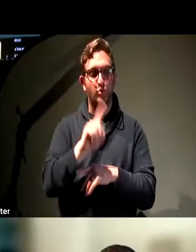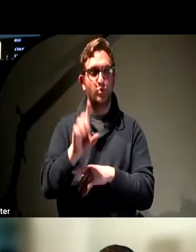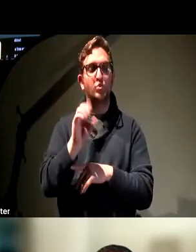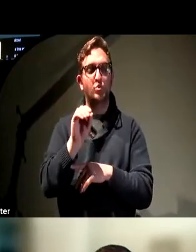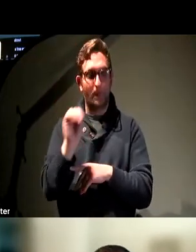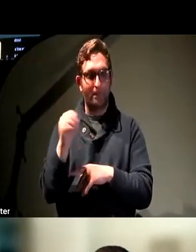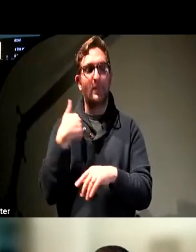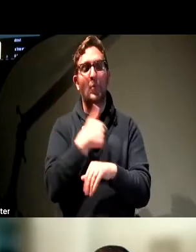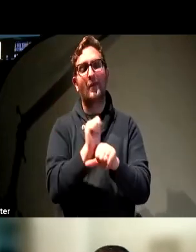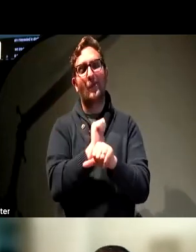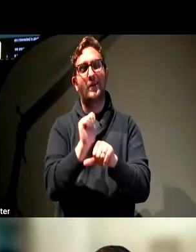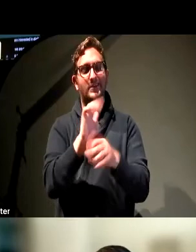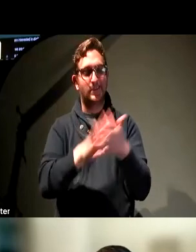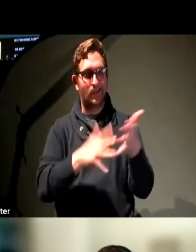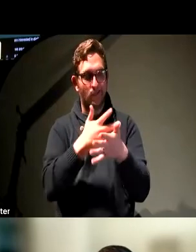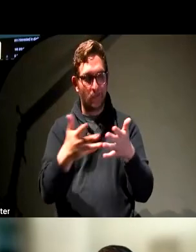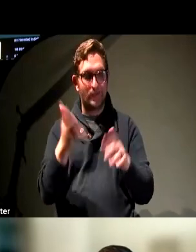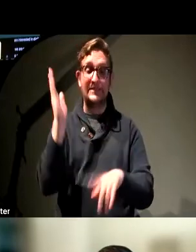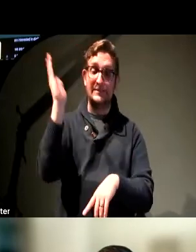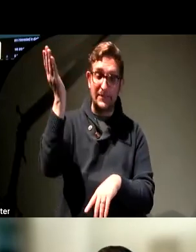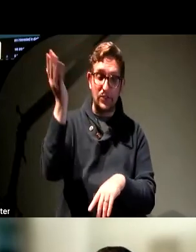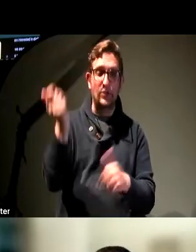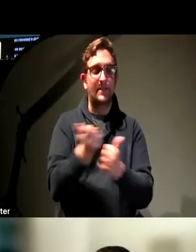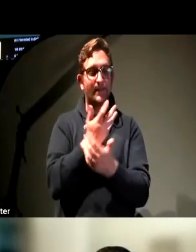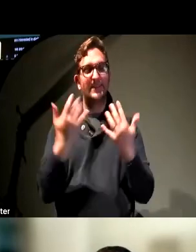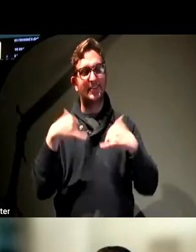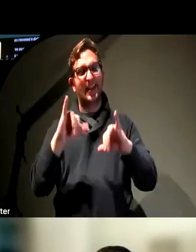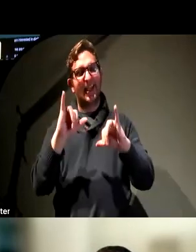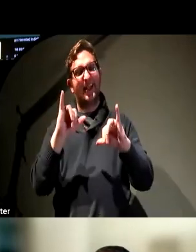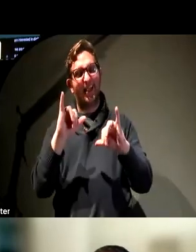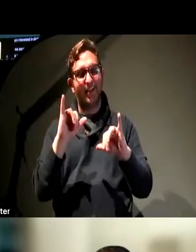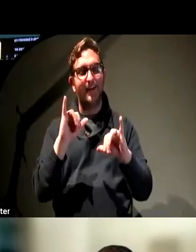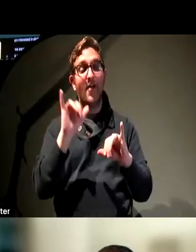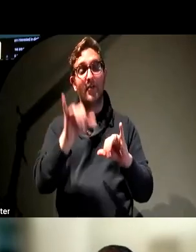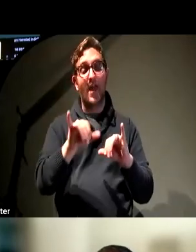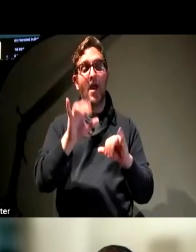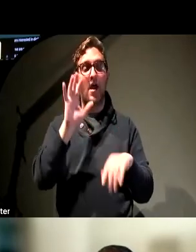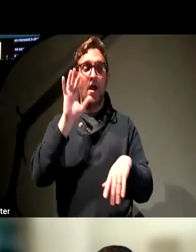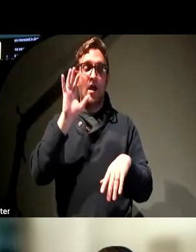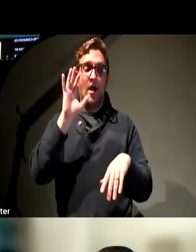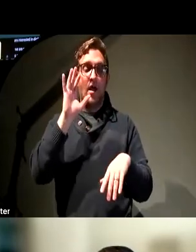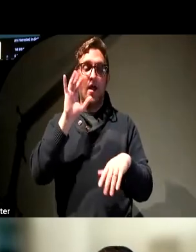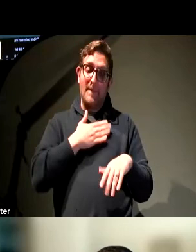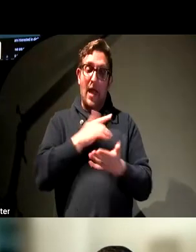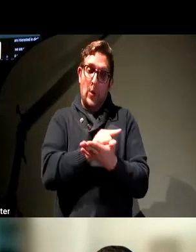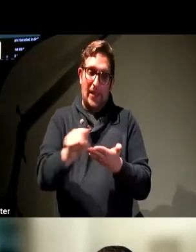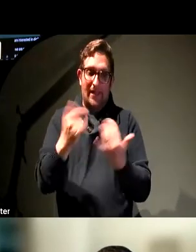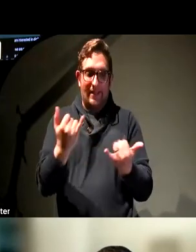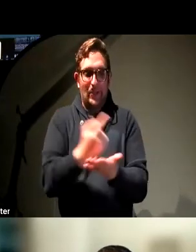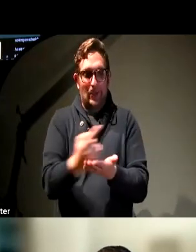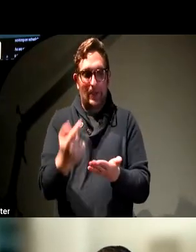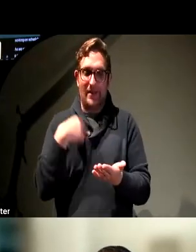working on schedule and speakers and everything as we speak. That's going to be probably the rest of my week. This week is pinning down